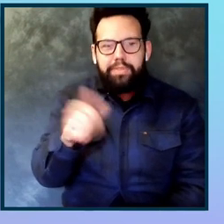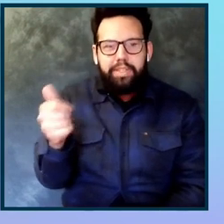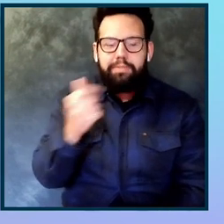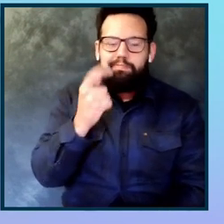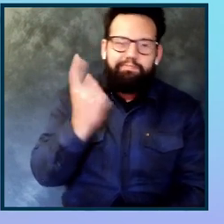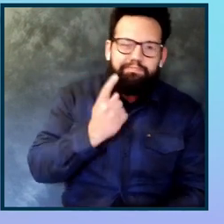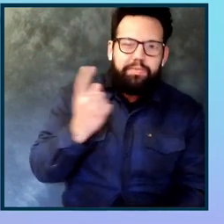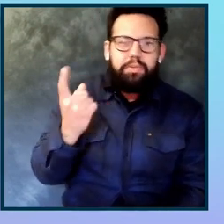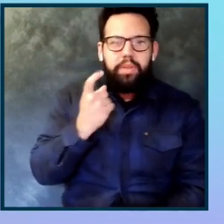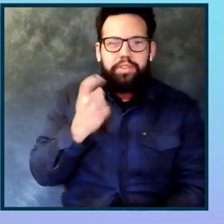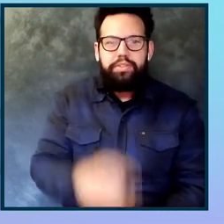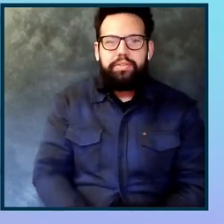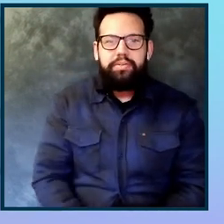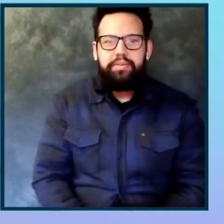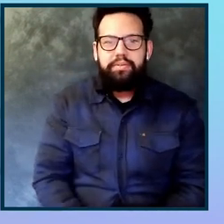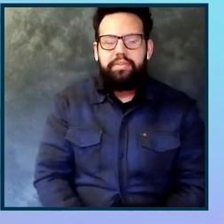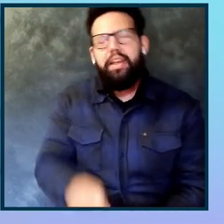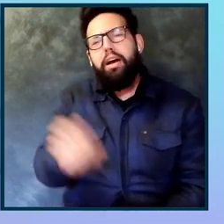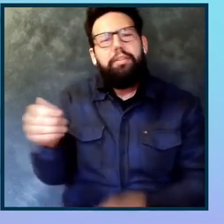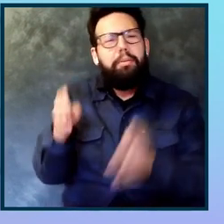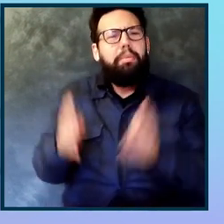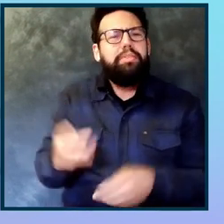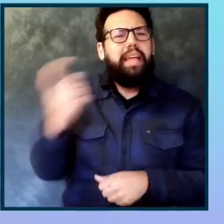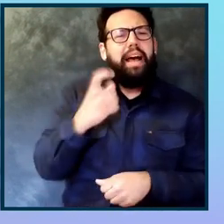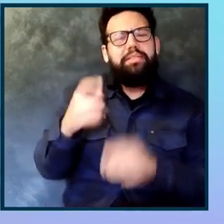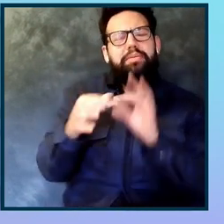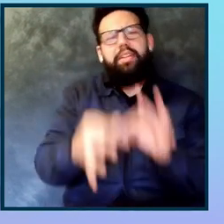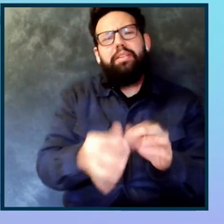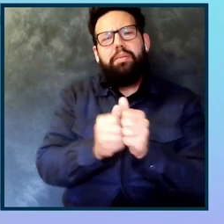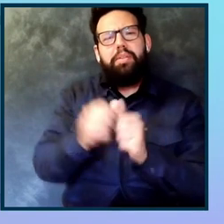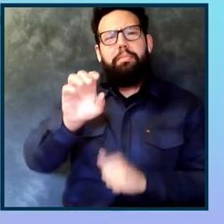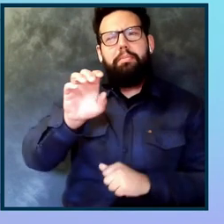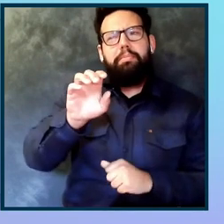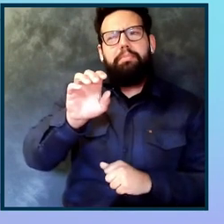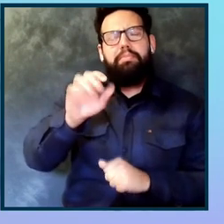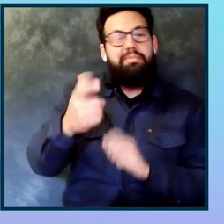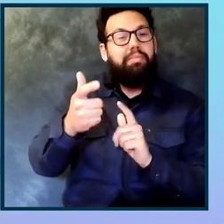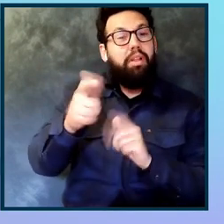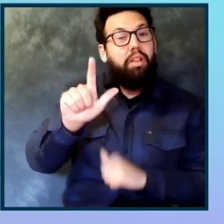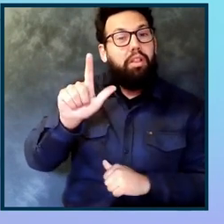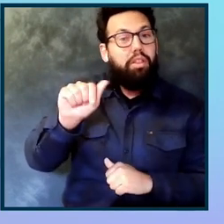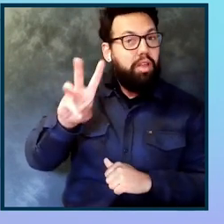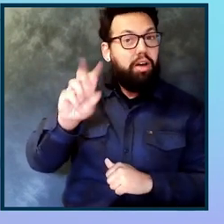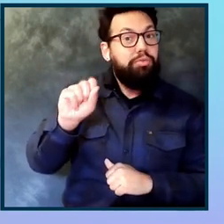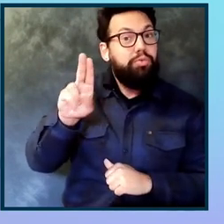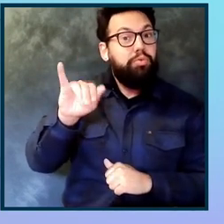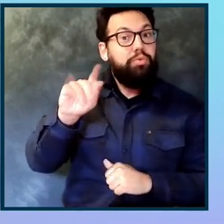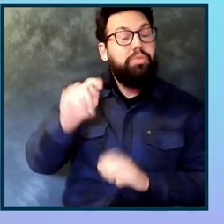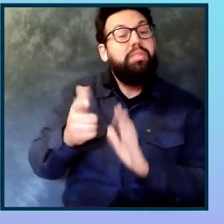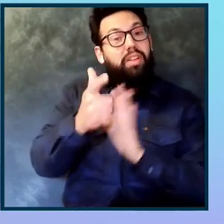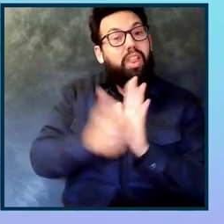Somebody was asking about the percentages of the lawsuits that, Preeti, I believe you shared.